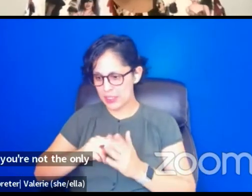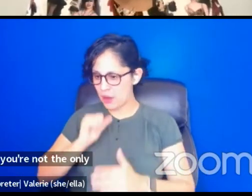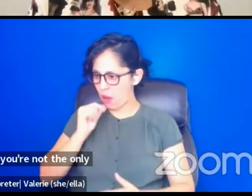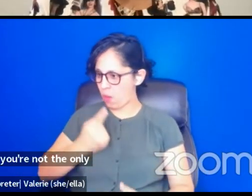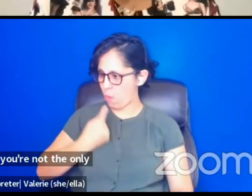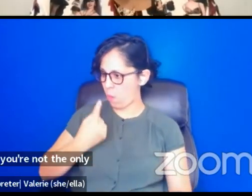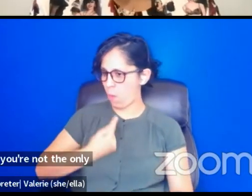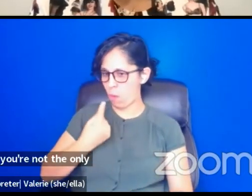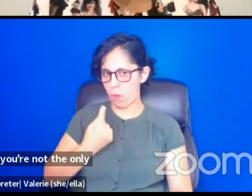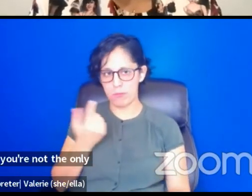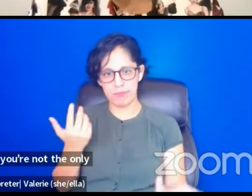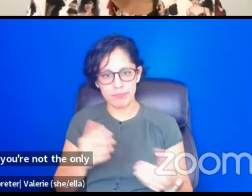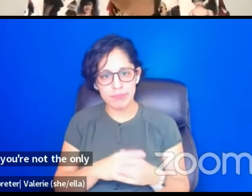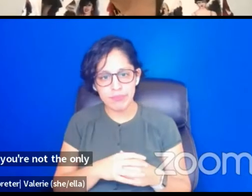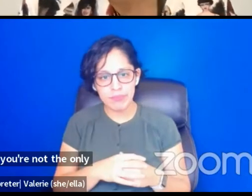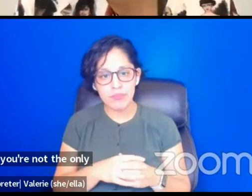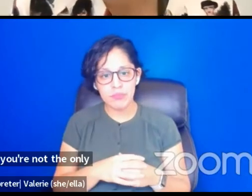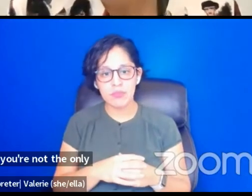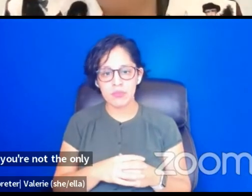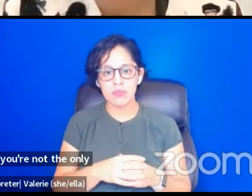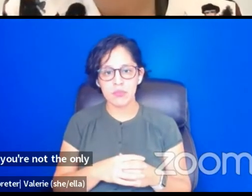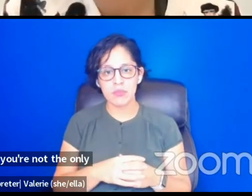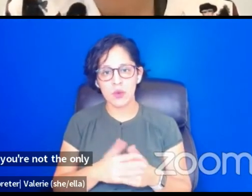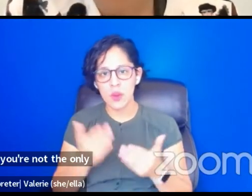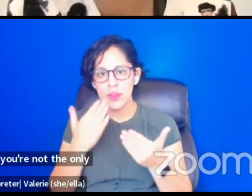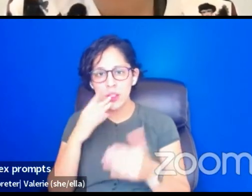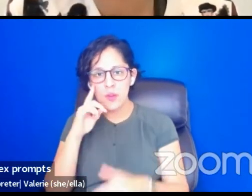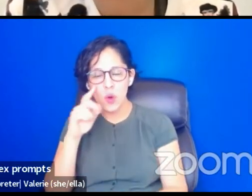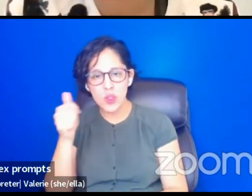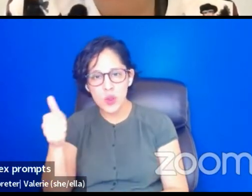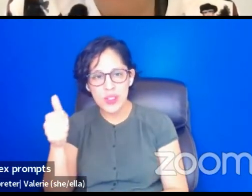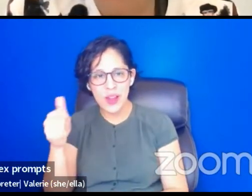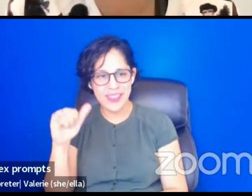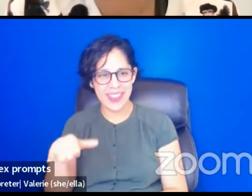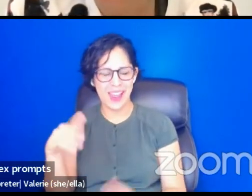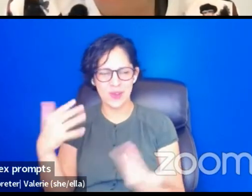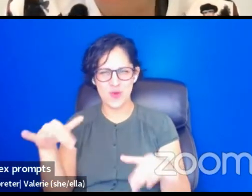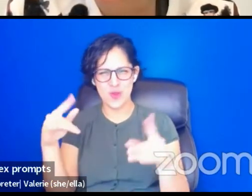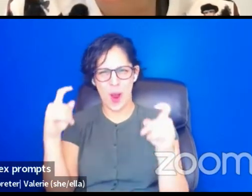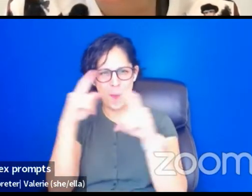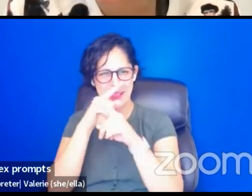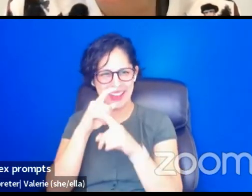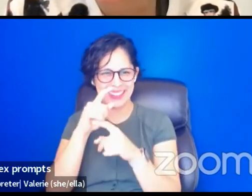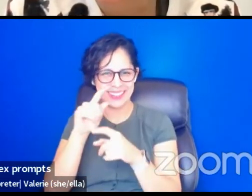for yourself and that complex prompt and offer, but yeah.